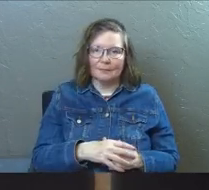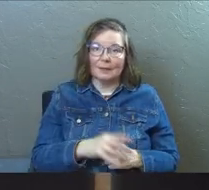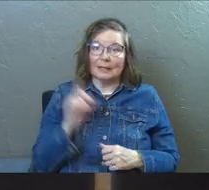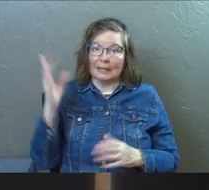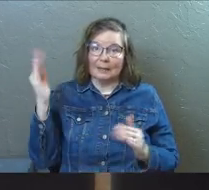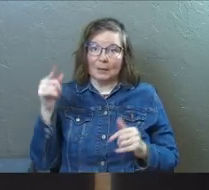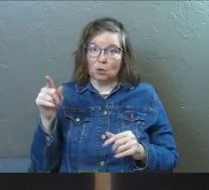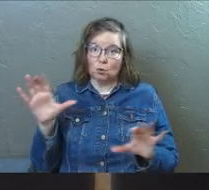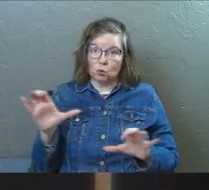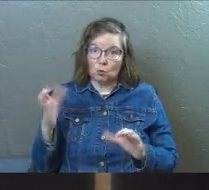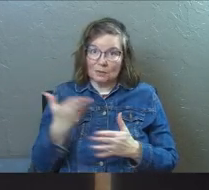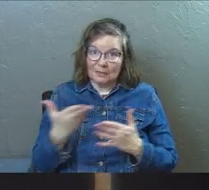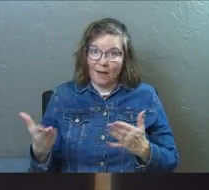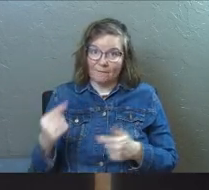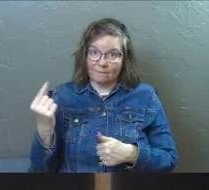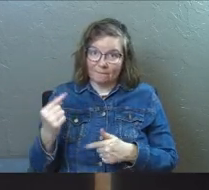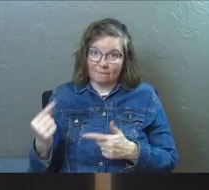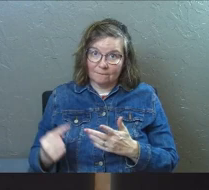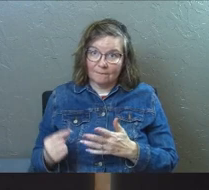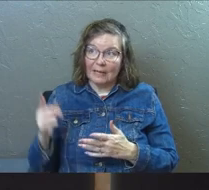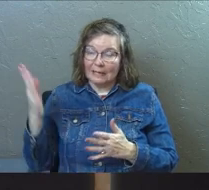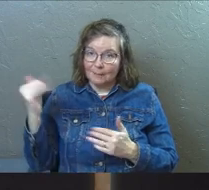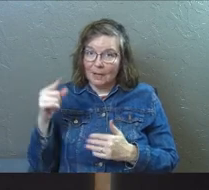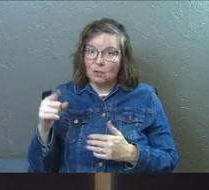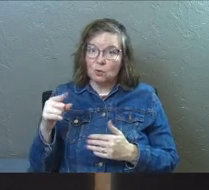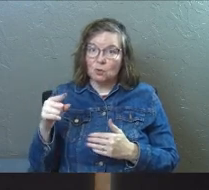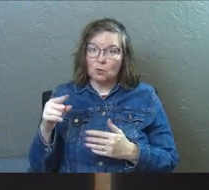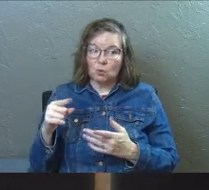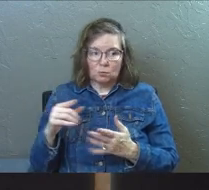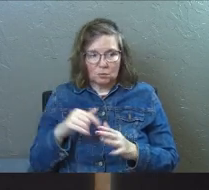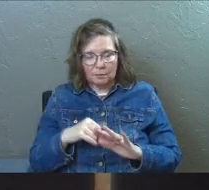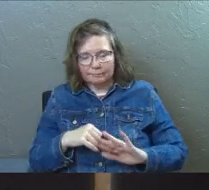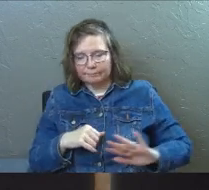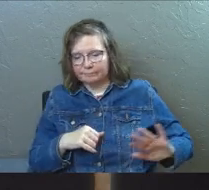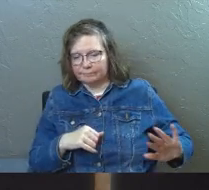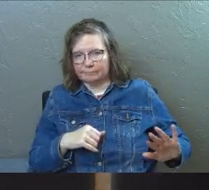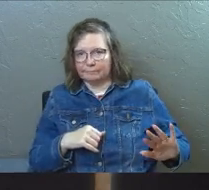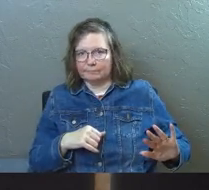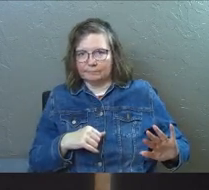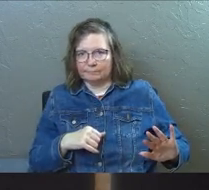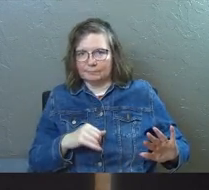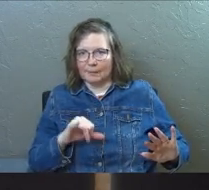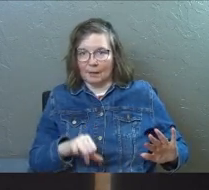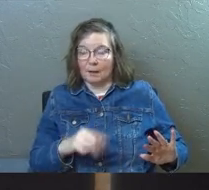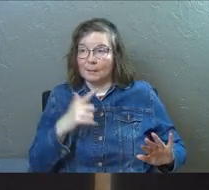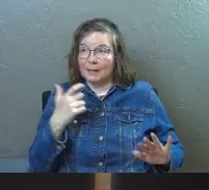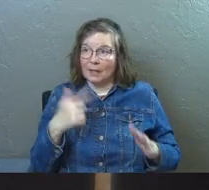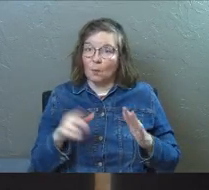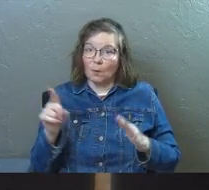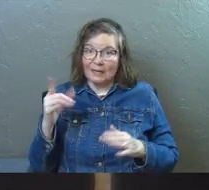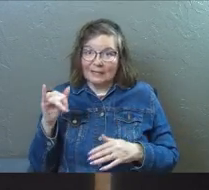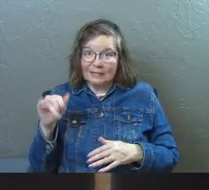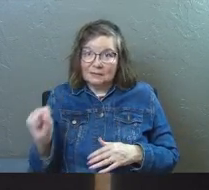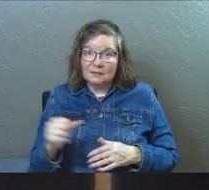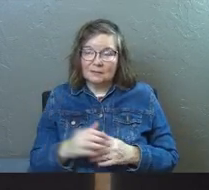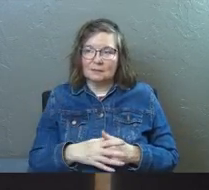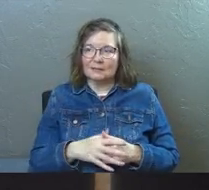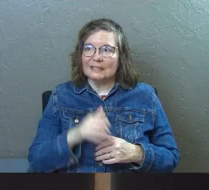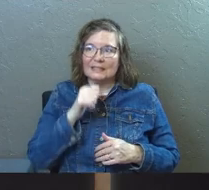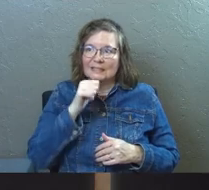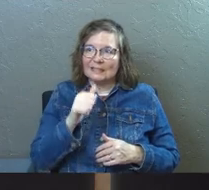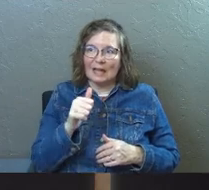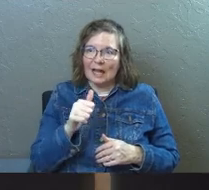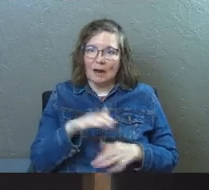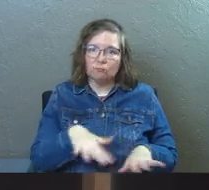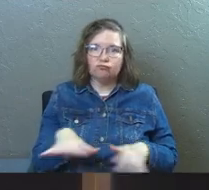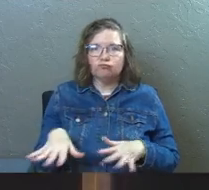He expects you to do stuff and he expects you to walk away from stuff because that's what he is. He's